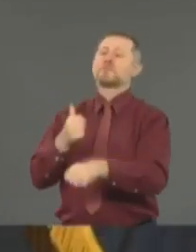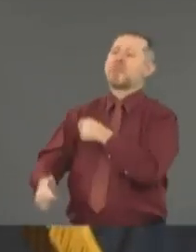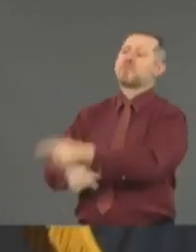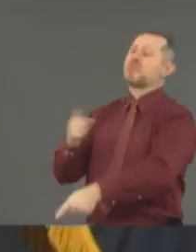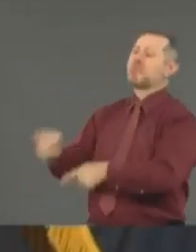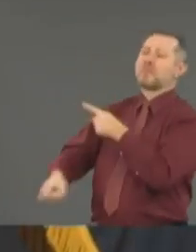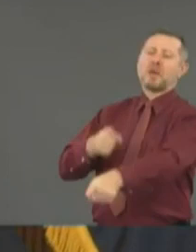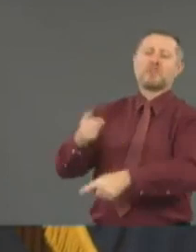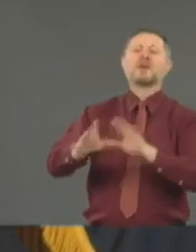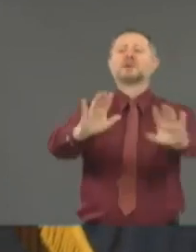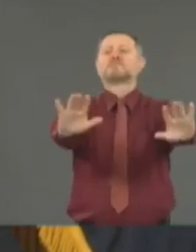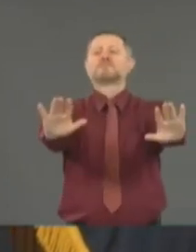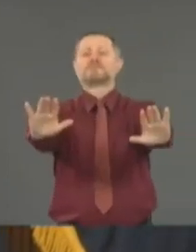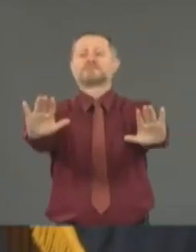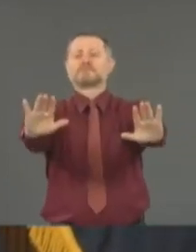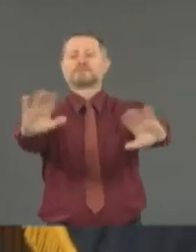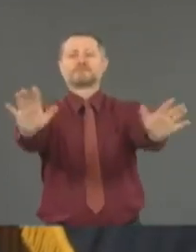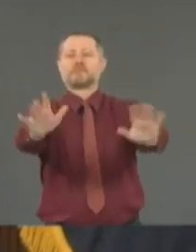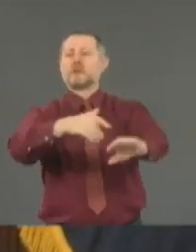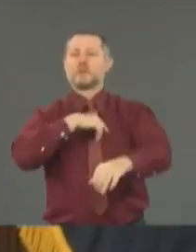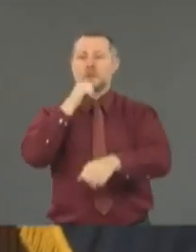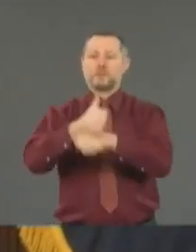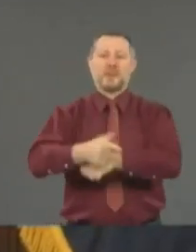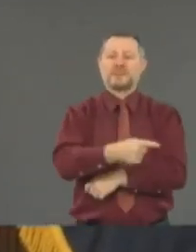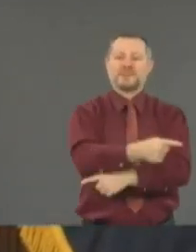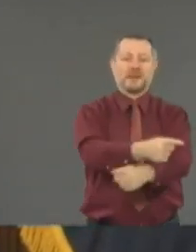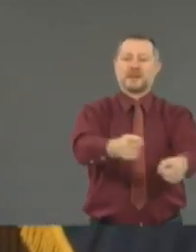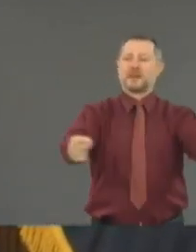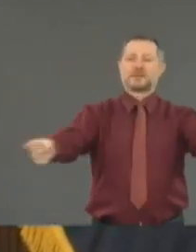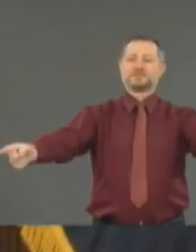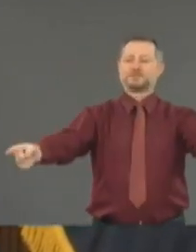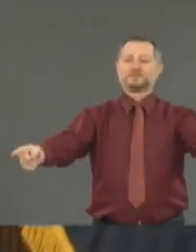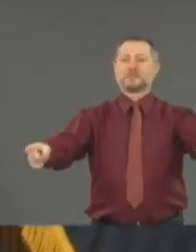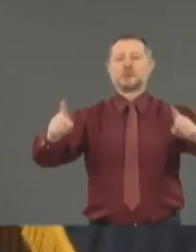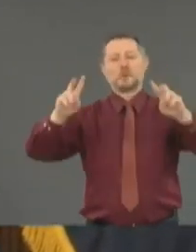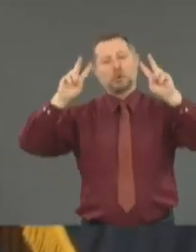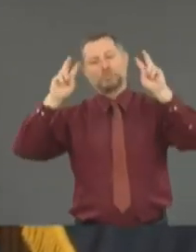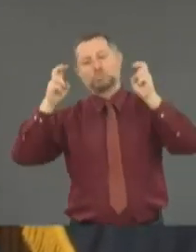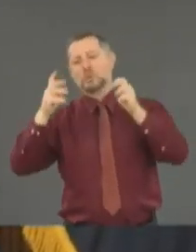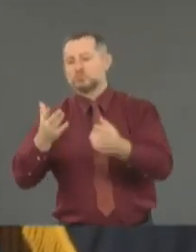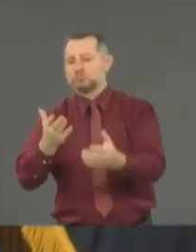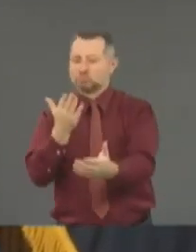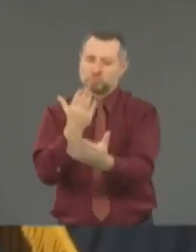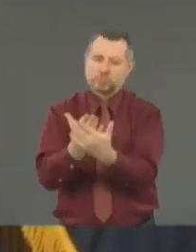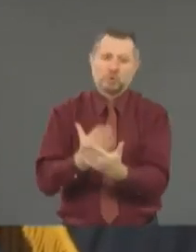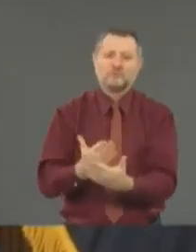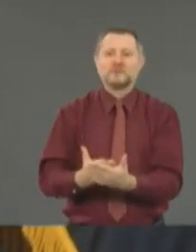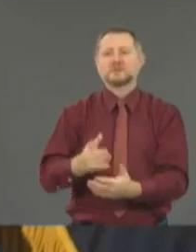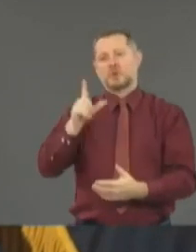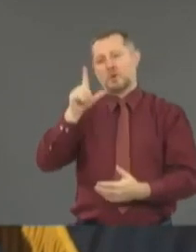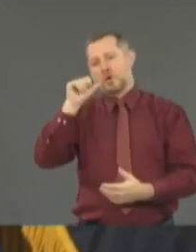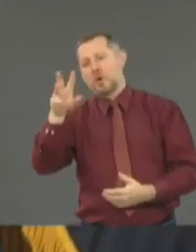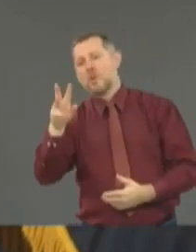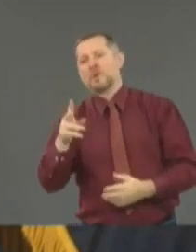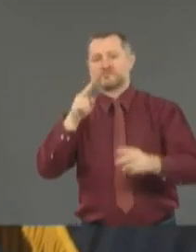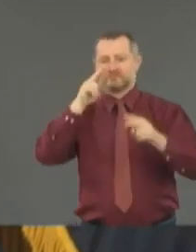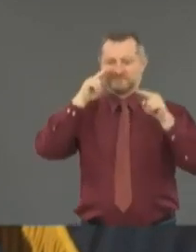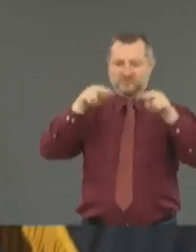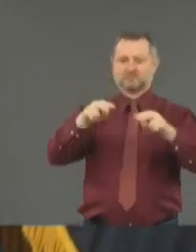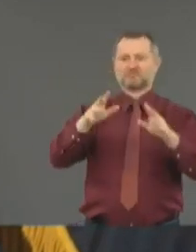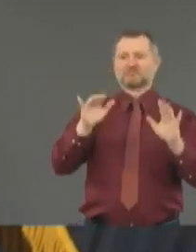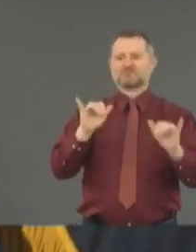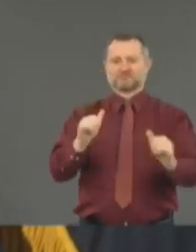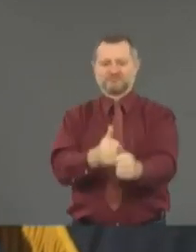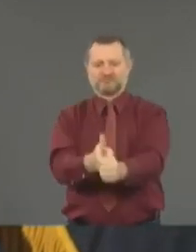blaming anybody. Look at the facts. Look at the law. Enforce the law